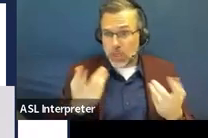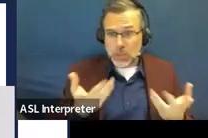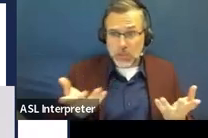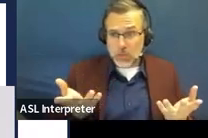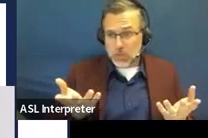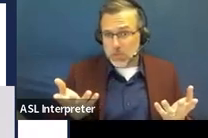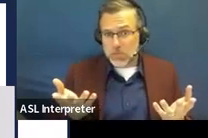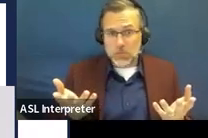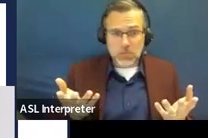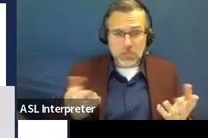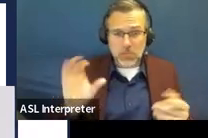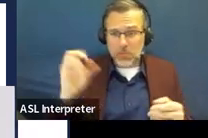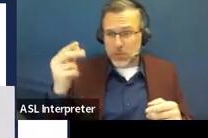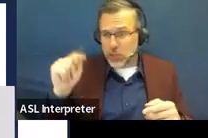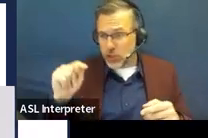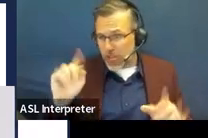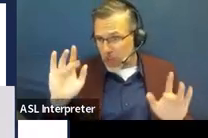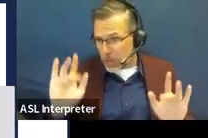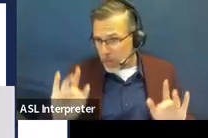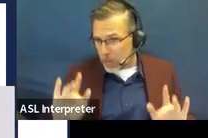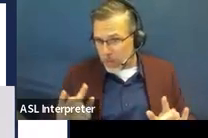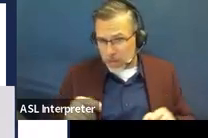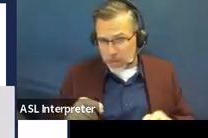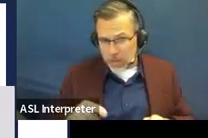I don't see any in chat. Let look.